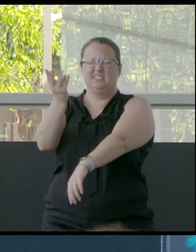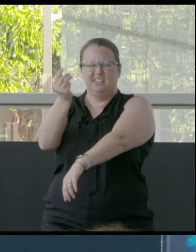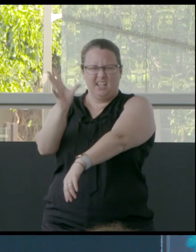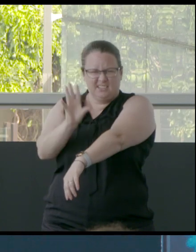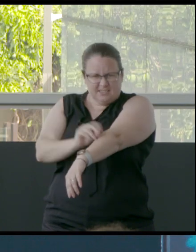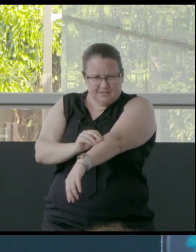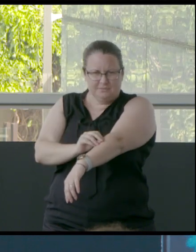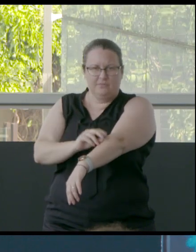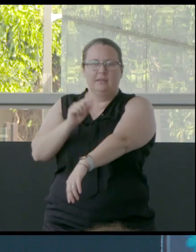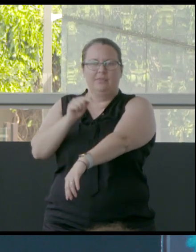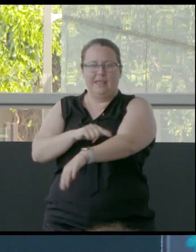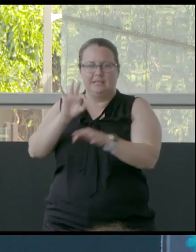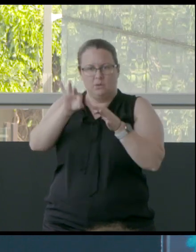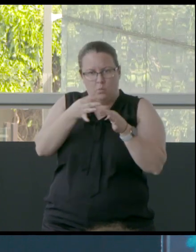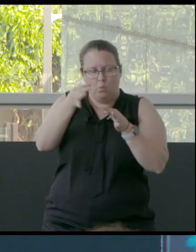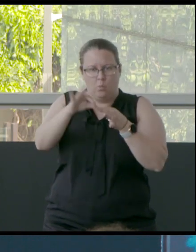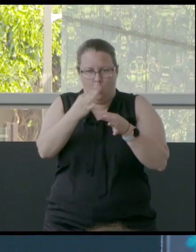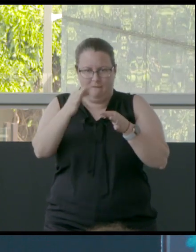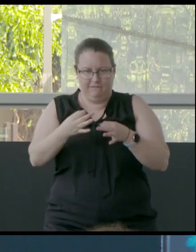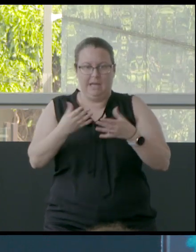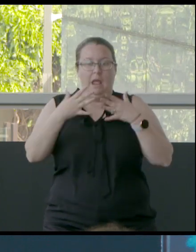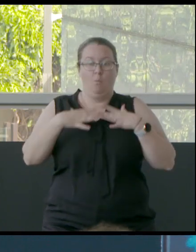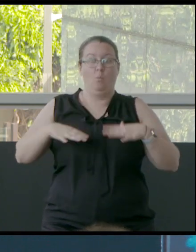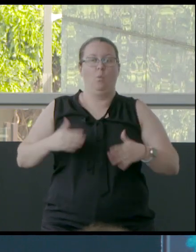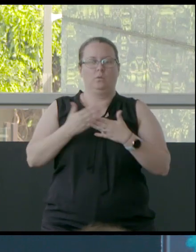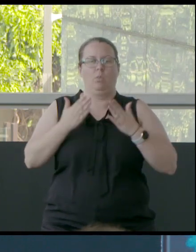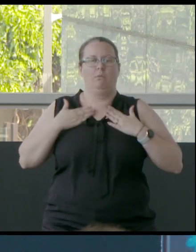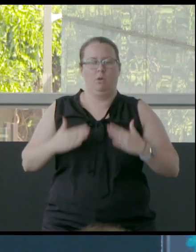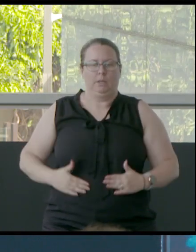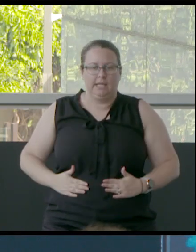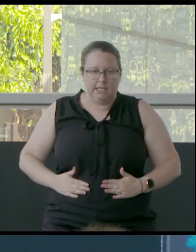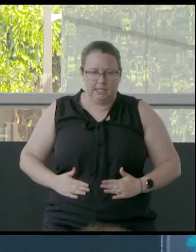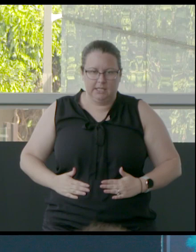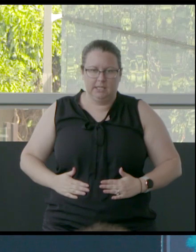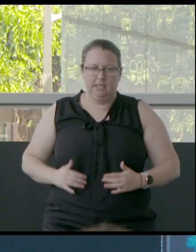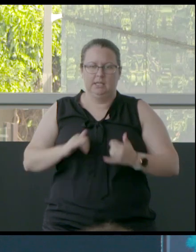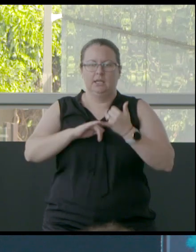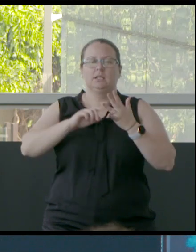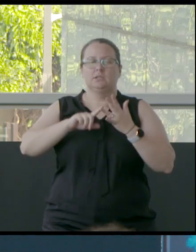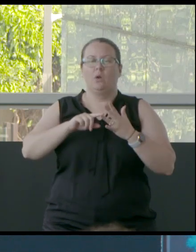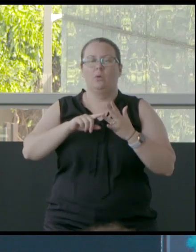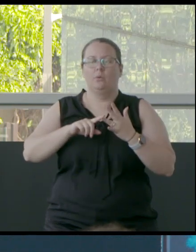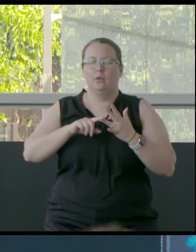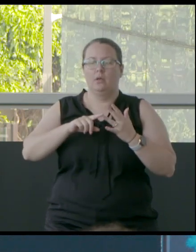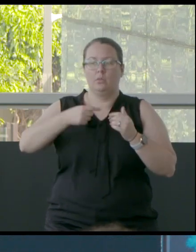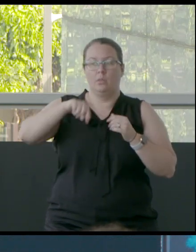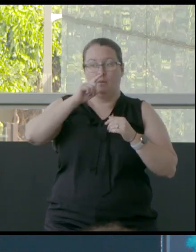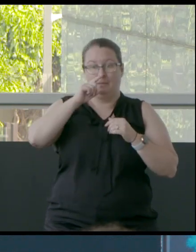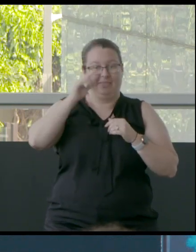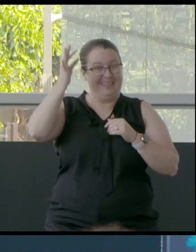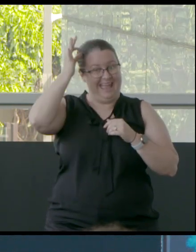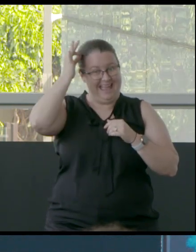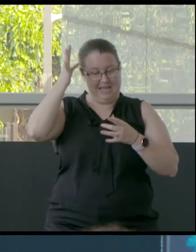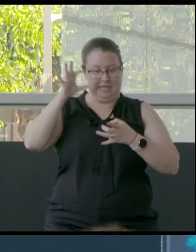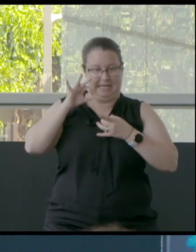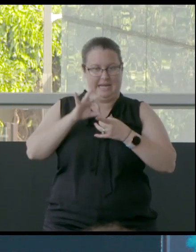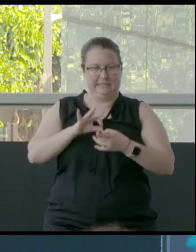then it's woven and then it's worn on the body. So, all of those people, all along the way, whose hair has sort of connected